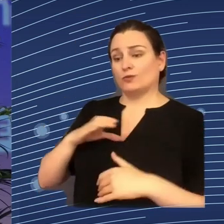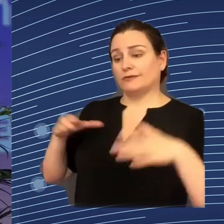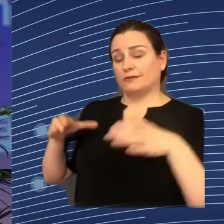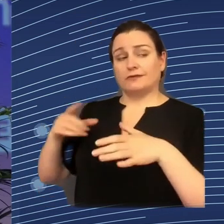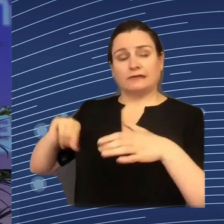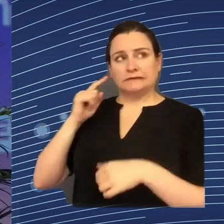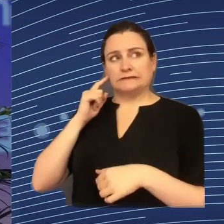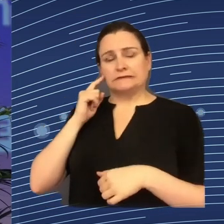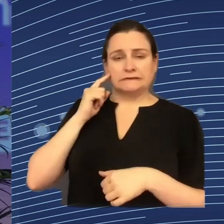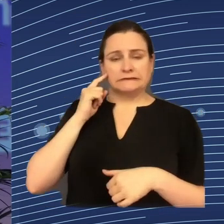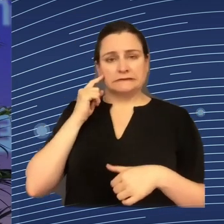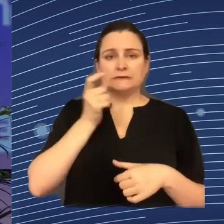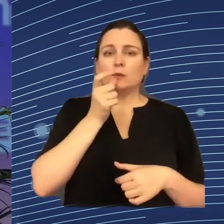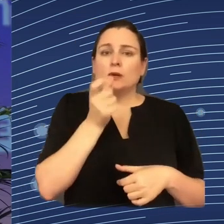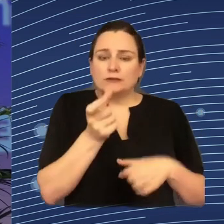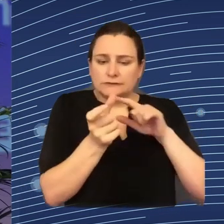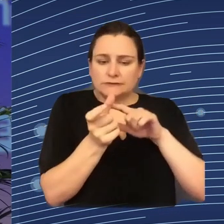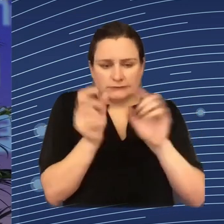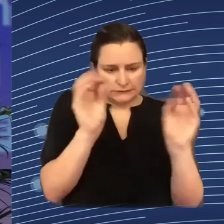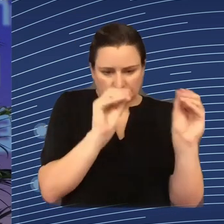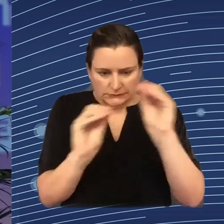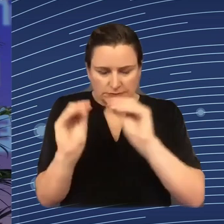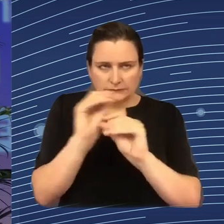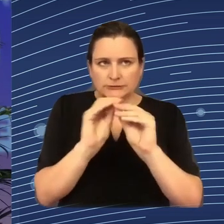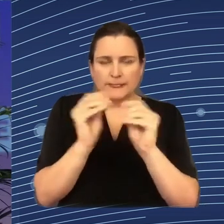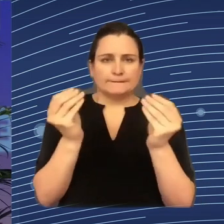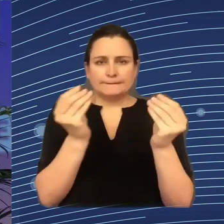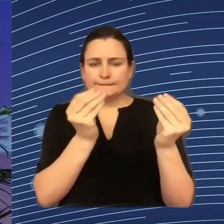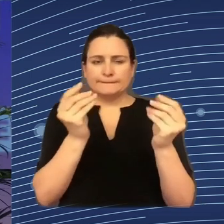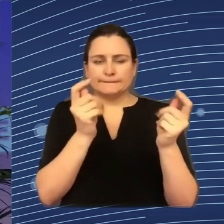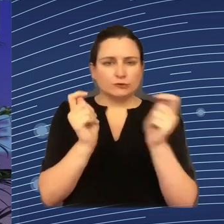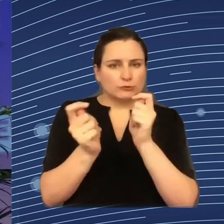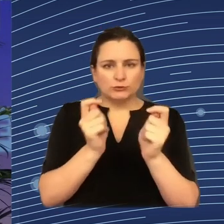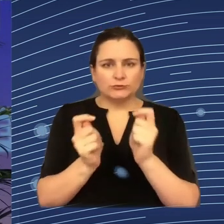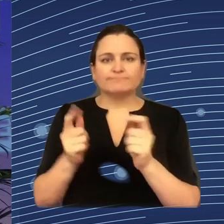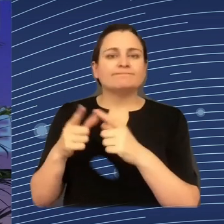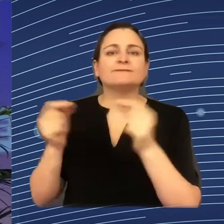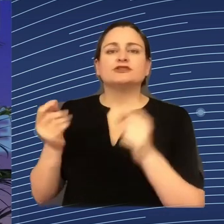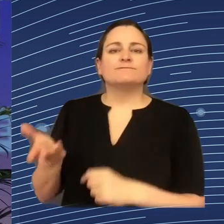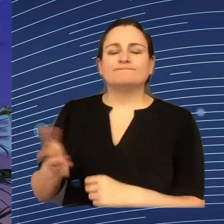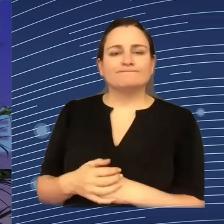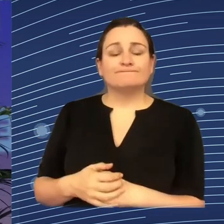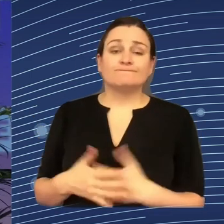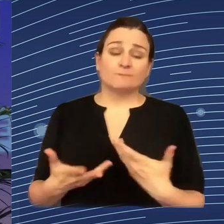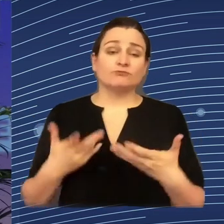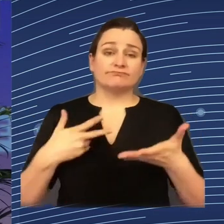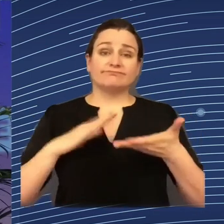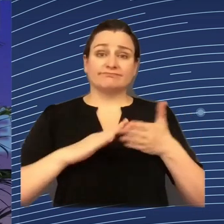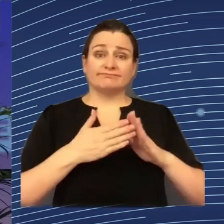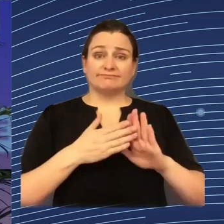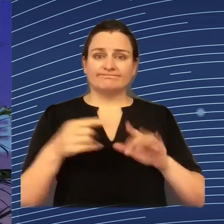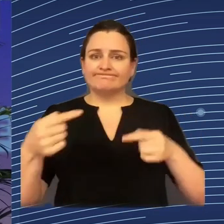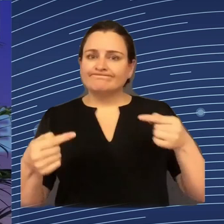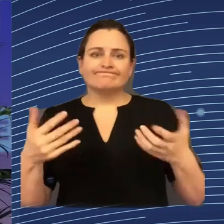And that is something that we follow. But I think we also have the social debates. So, there is an upcoming proposal